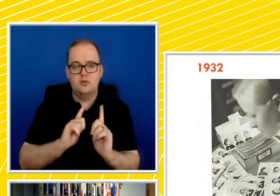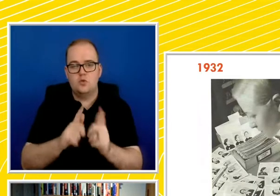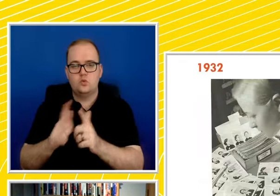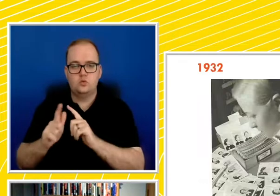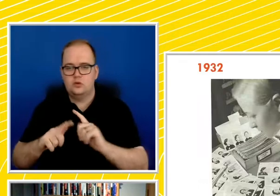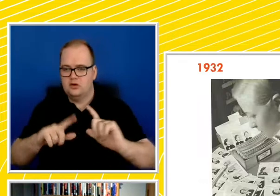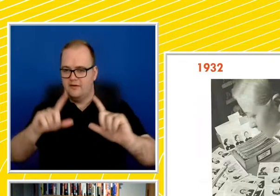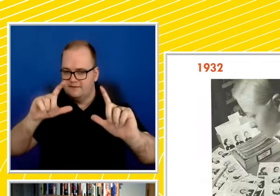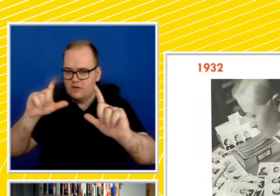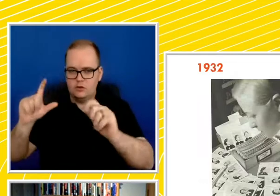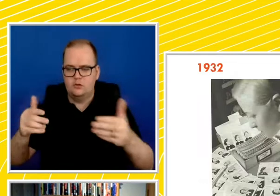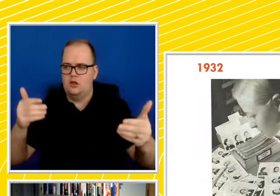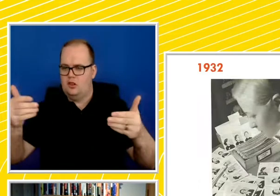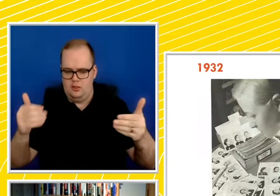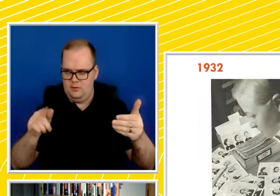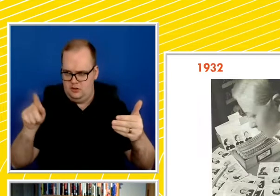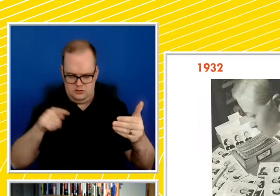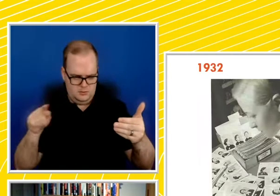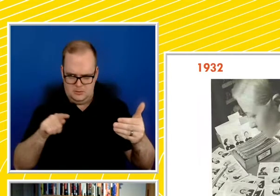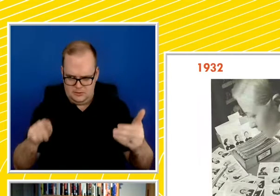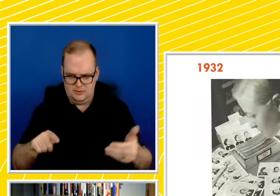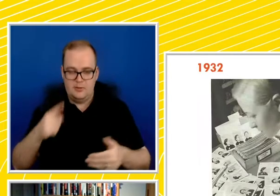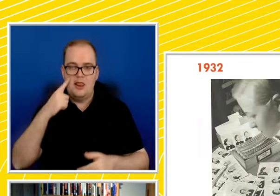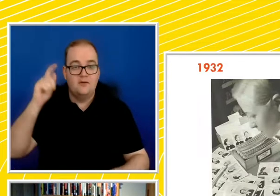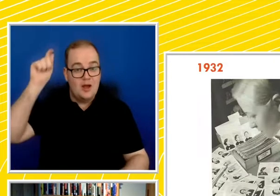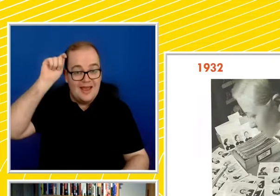comparing photographs, profiles, looking at hair textures.